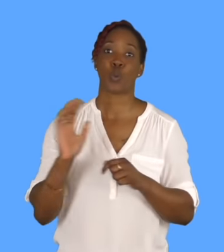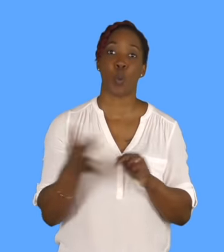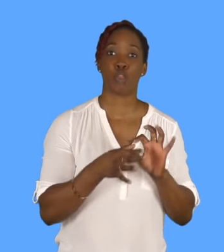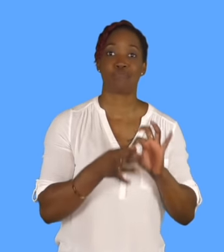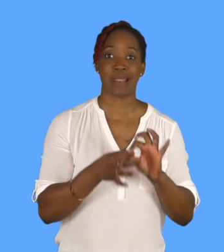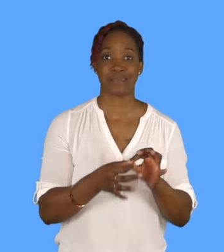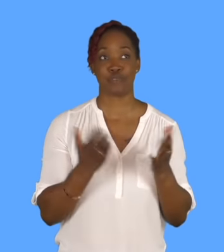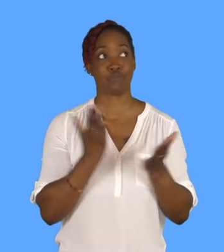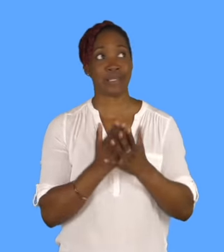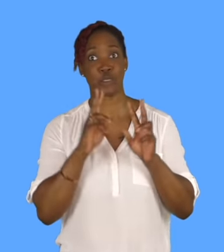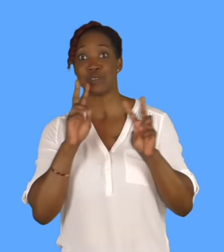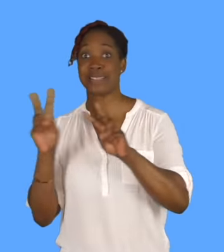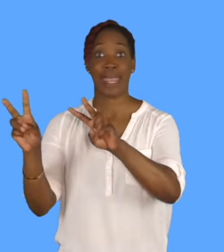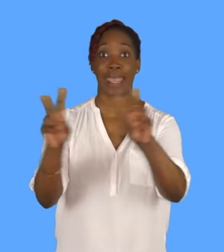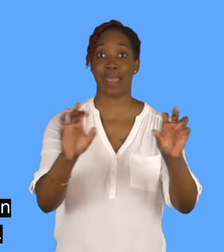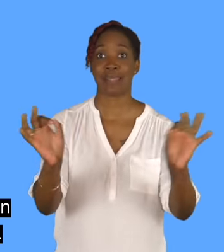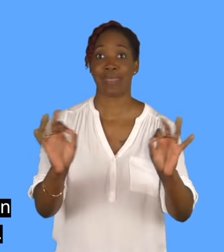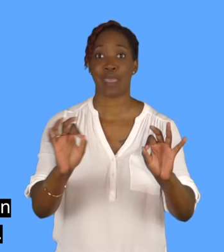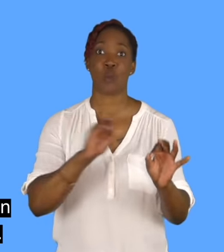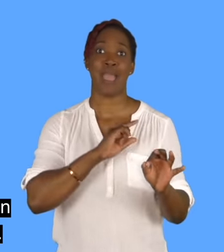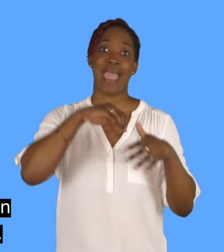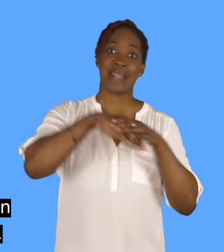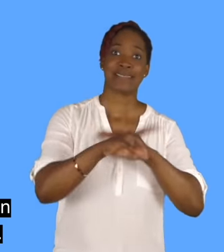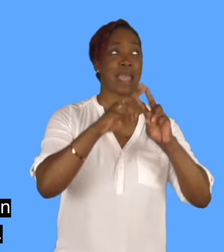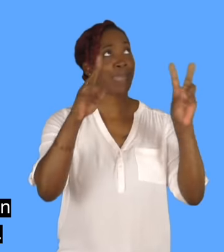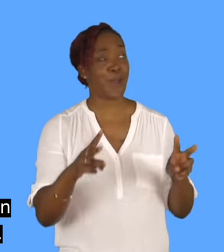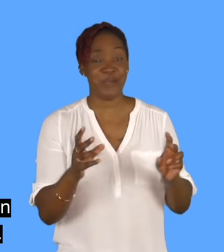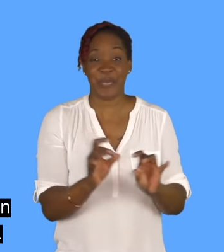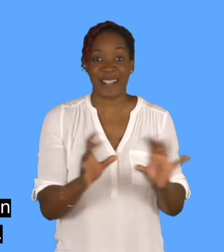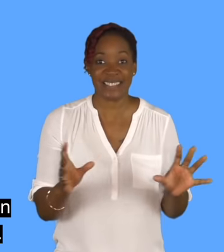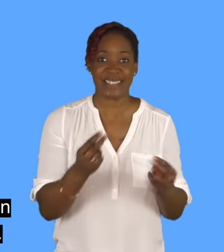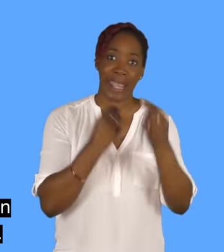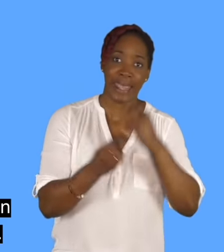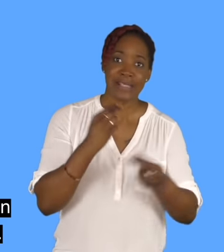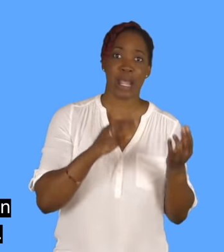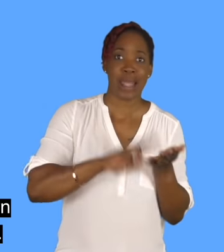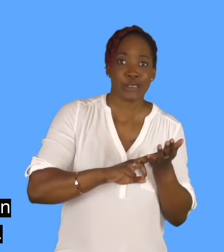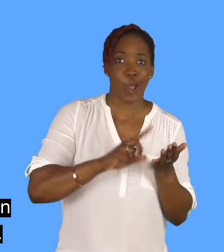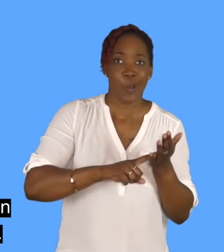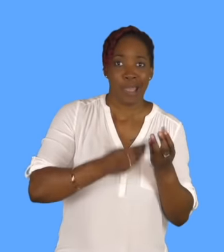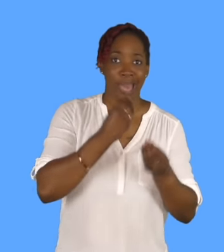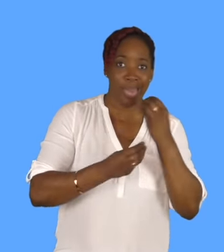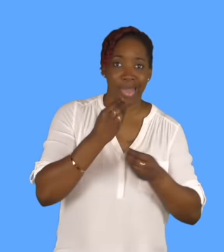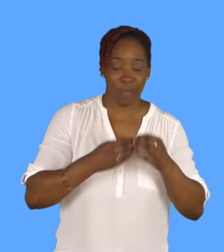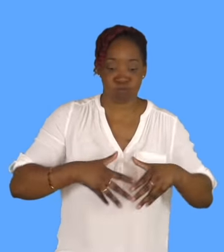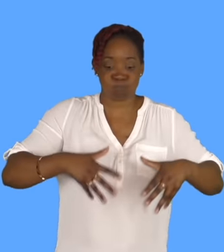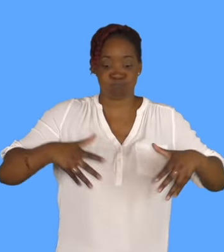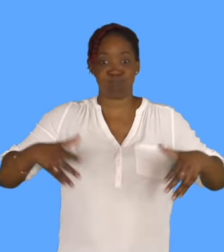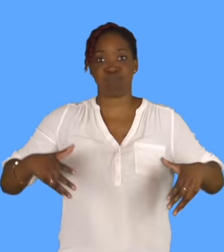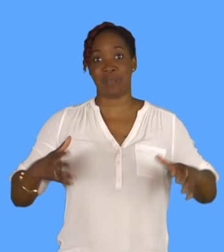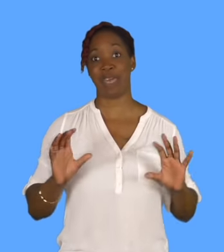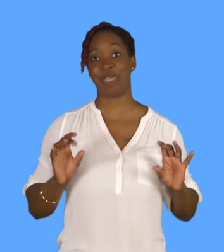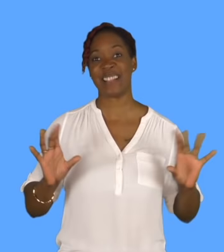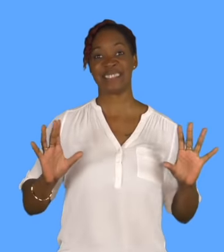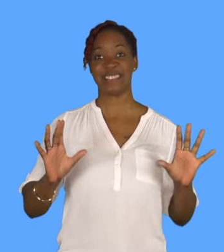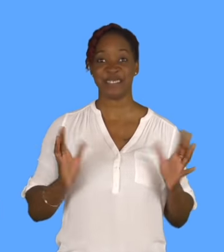half stone, and that's it, right? So I want to go, but we want to go fly down to the south and work our way back up. That's the plan, but then COVID happens, so